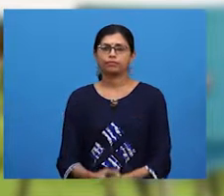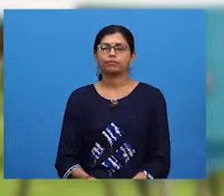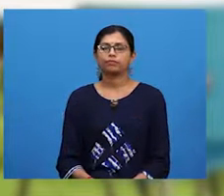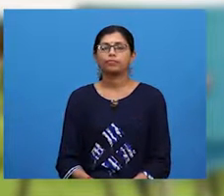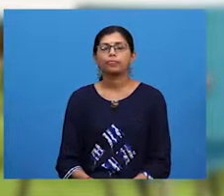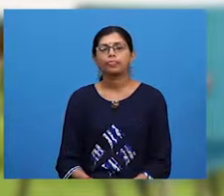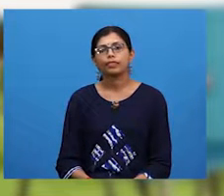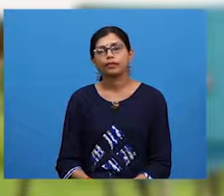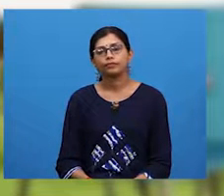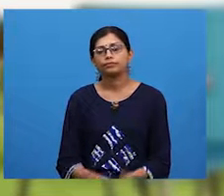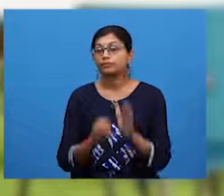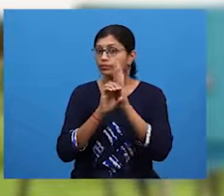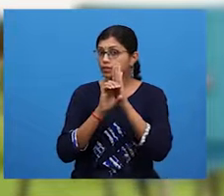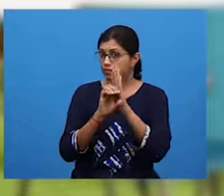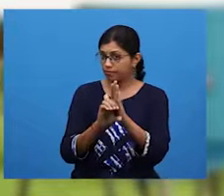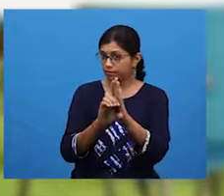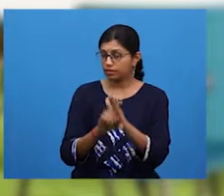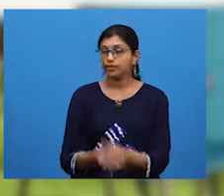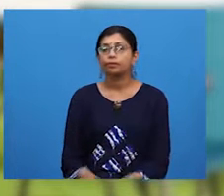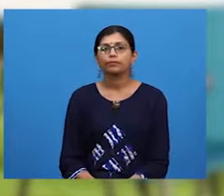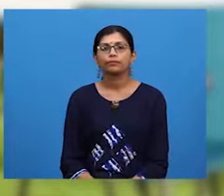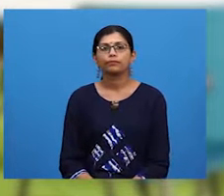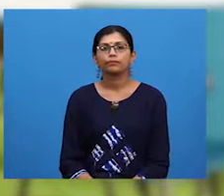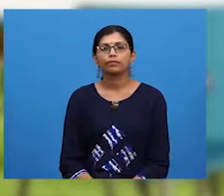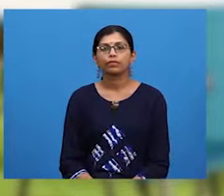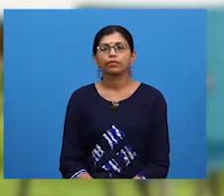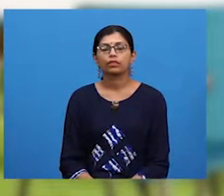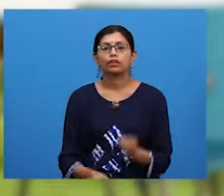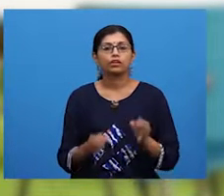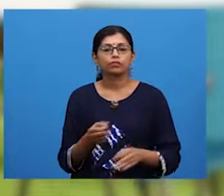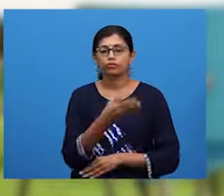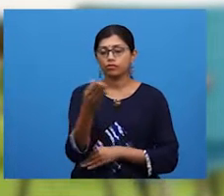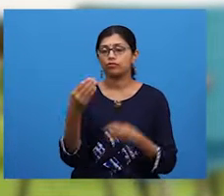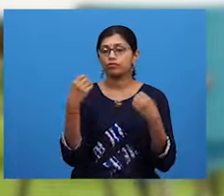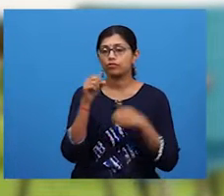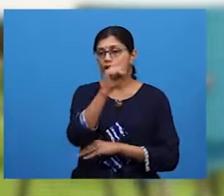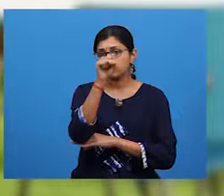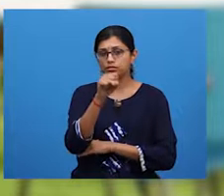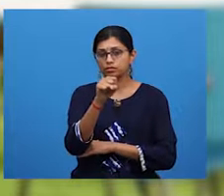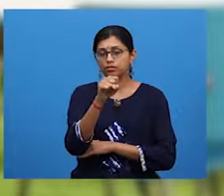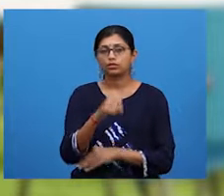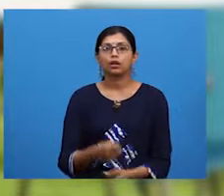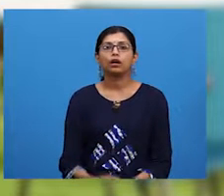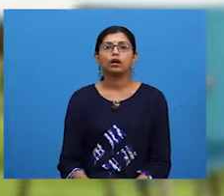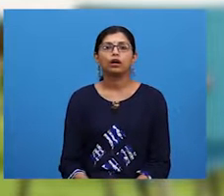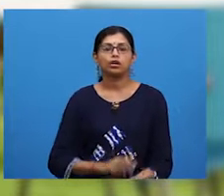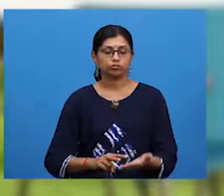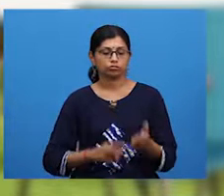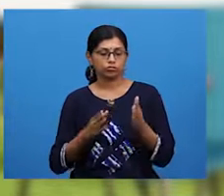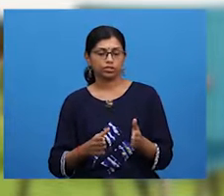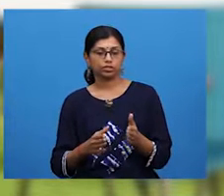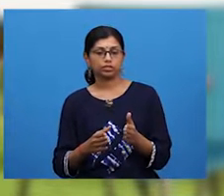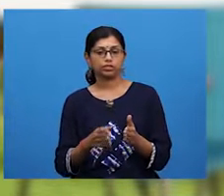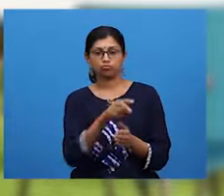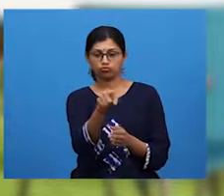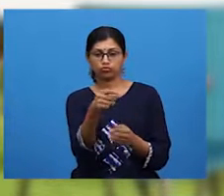For example, if you have asked to persuade the reader to agree with